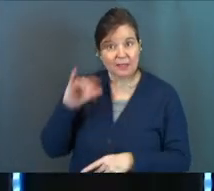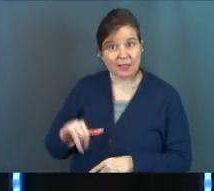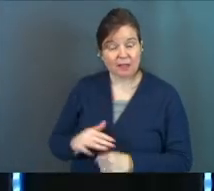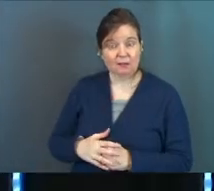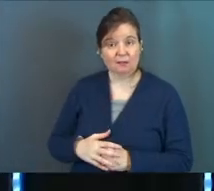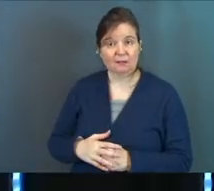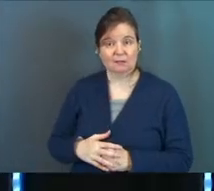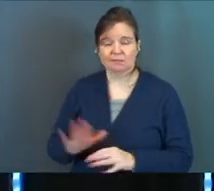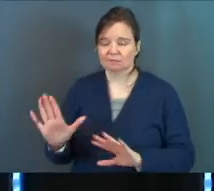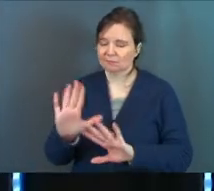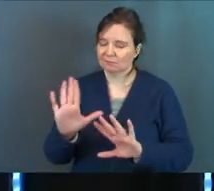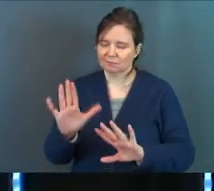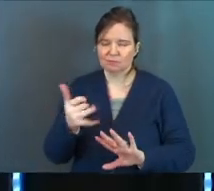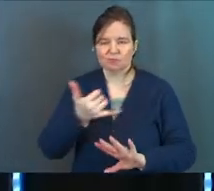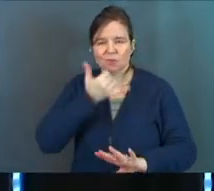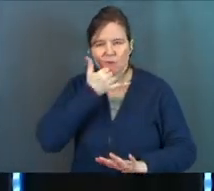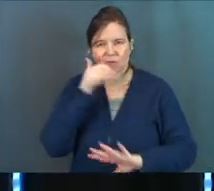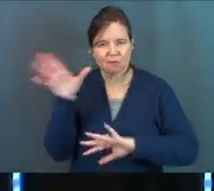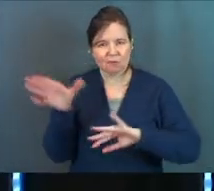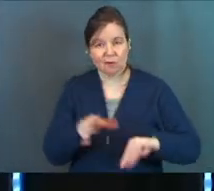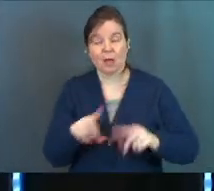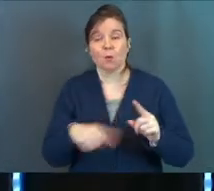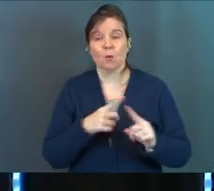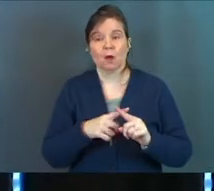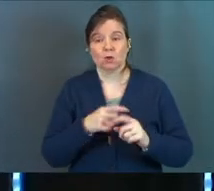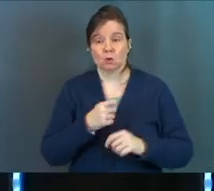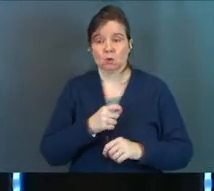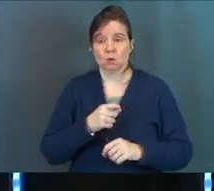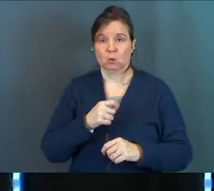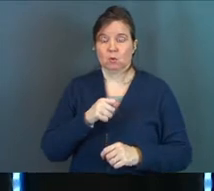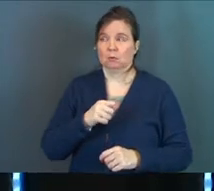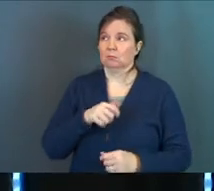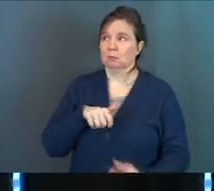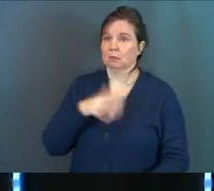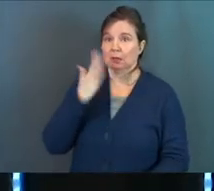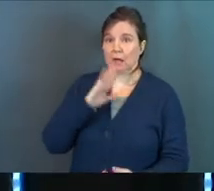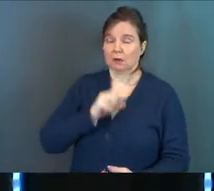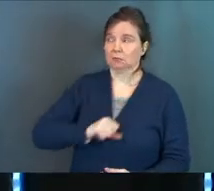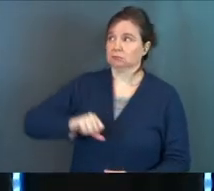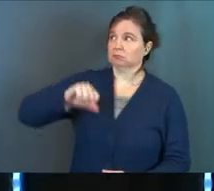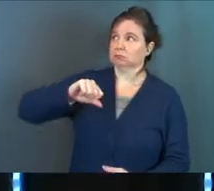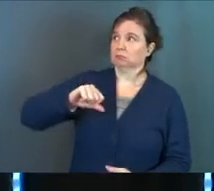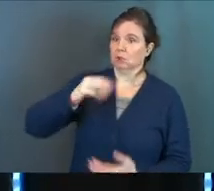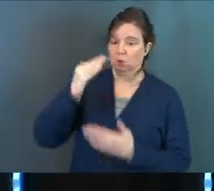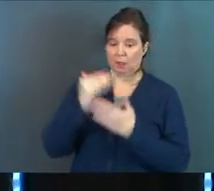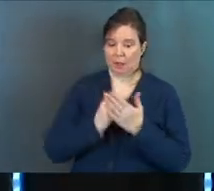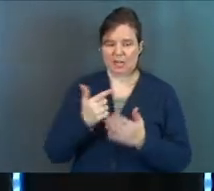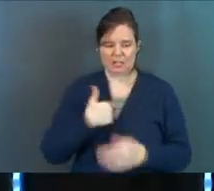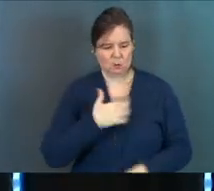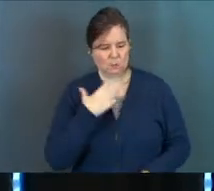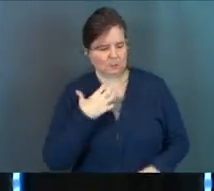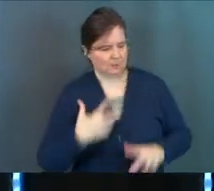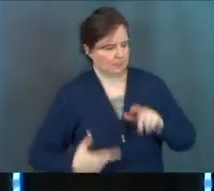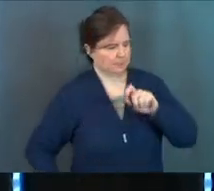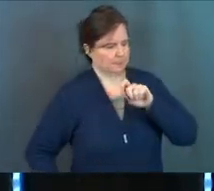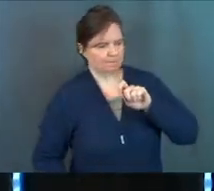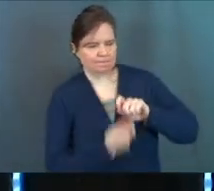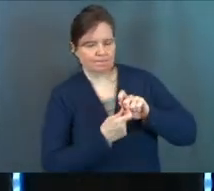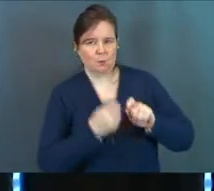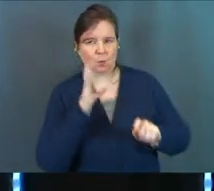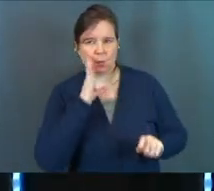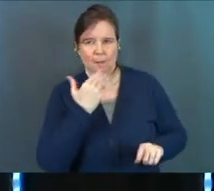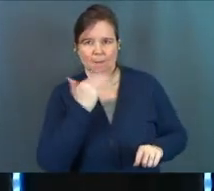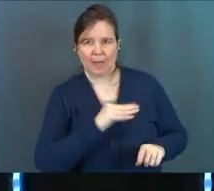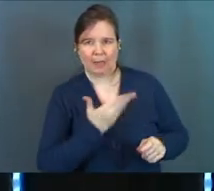Like to shut that down. And whenever you come against God and you do one of the things on his list, man, he's going to bring some bad